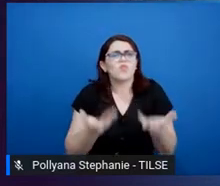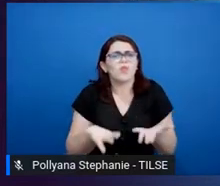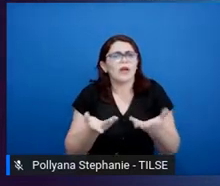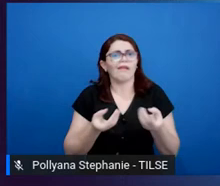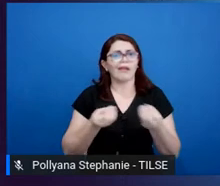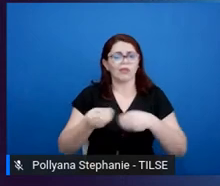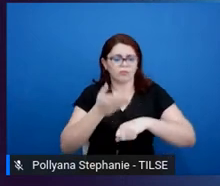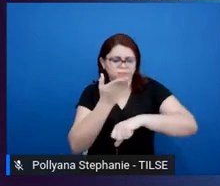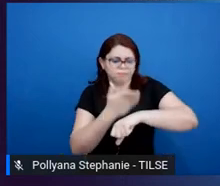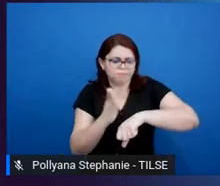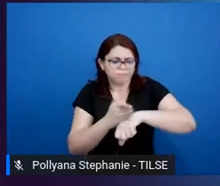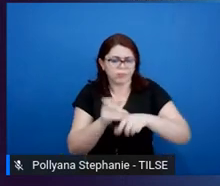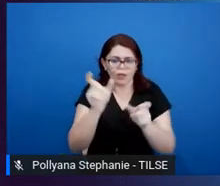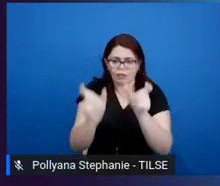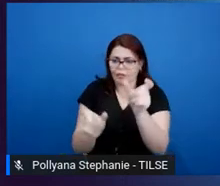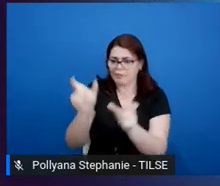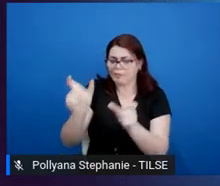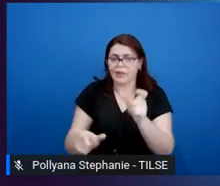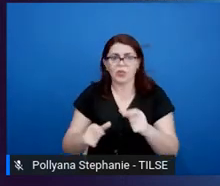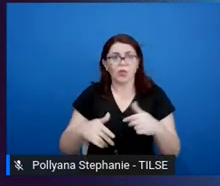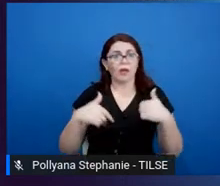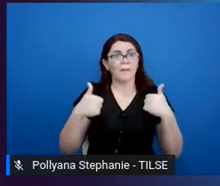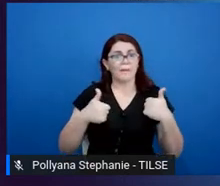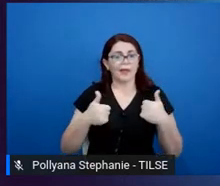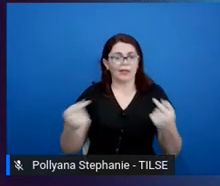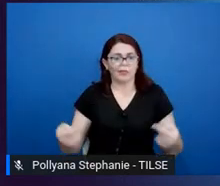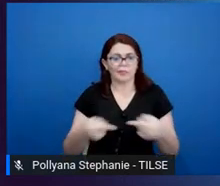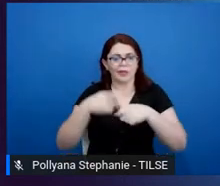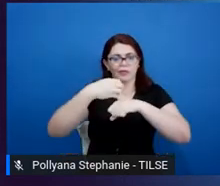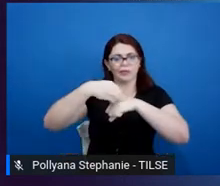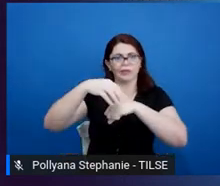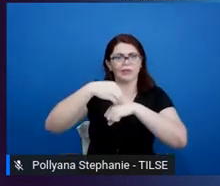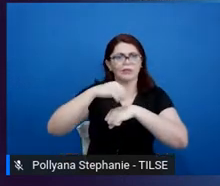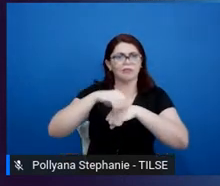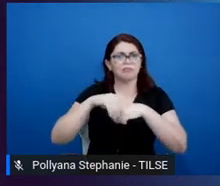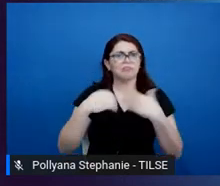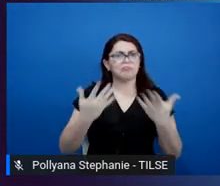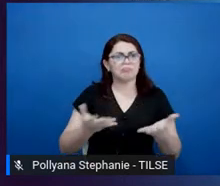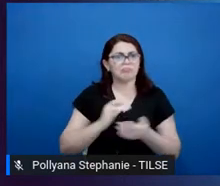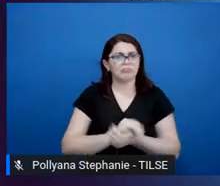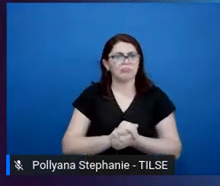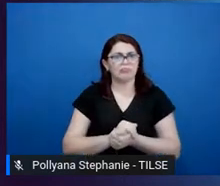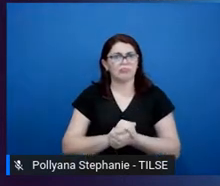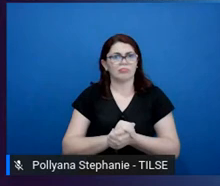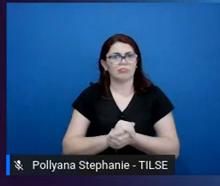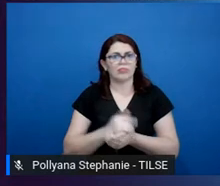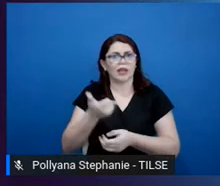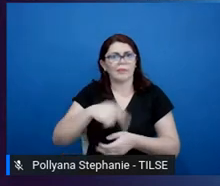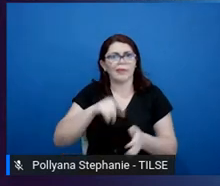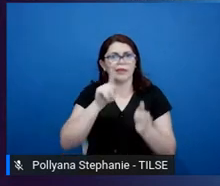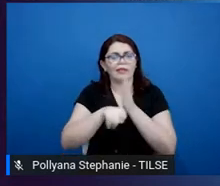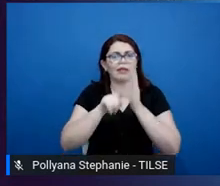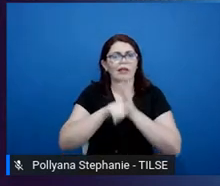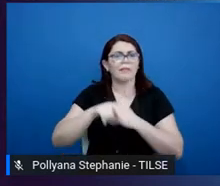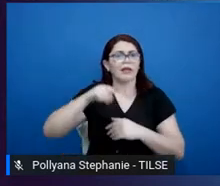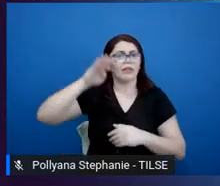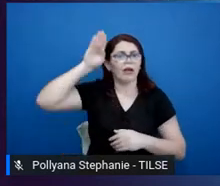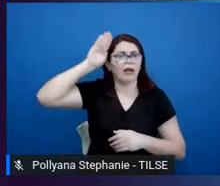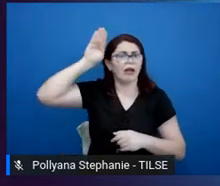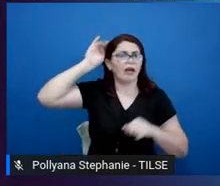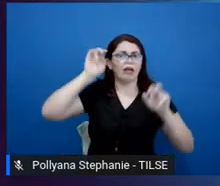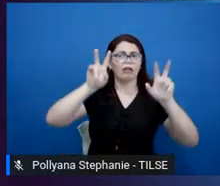effectively to do this kind of instruction? More questions. When we talk about academic subjects,